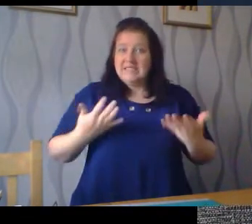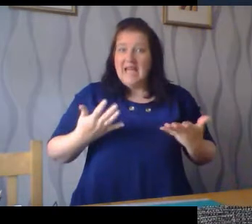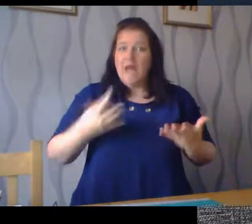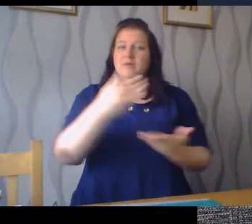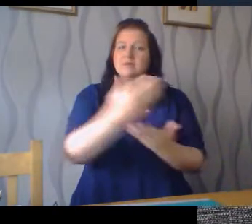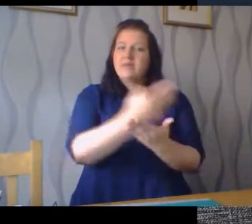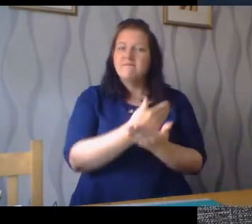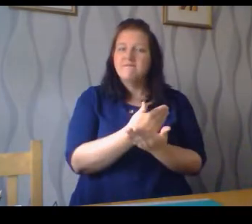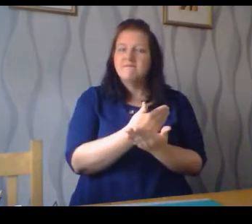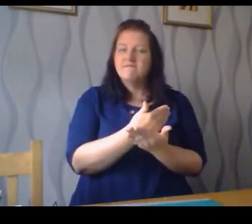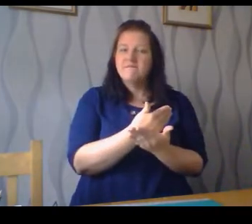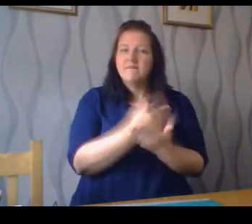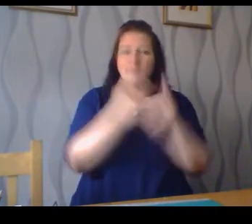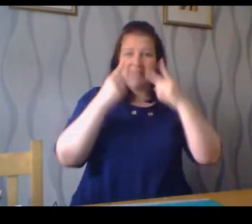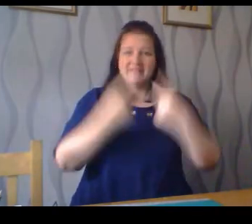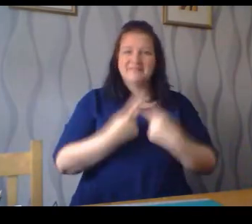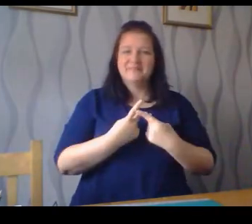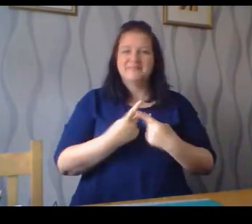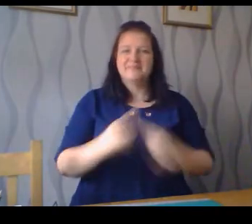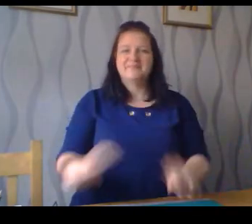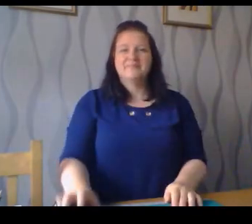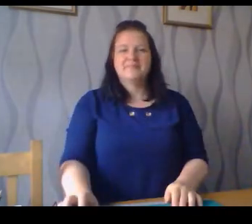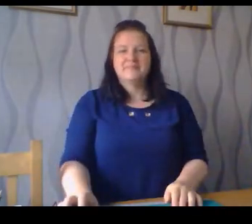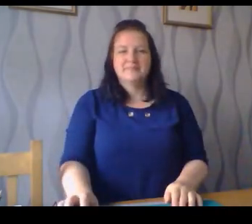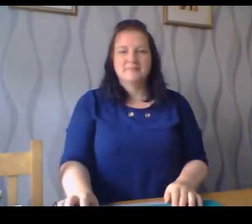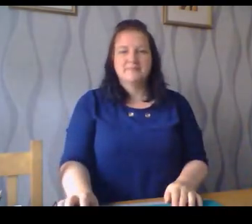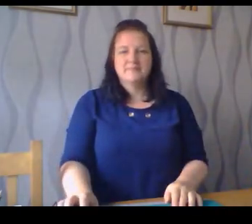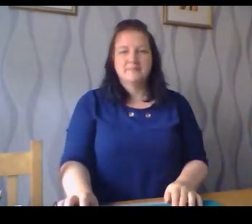and take care all right so you